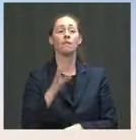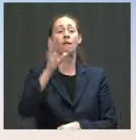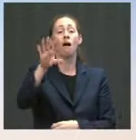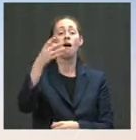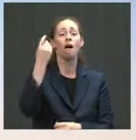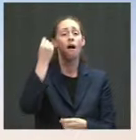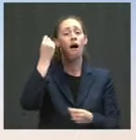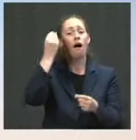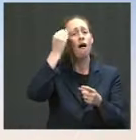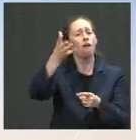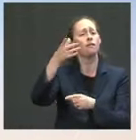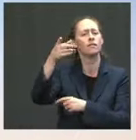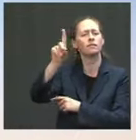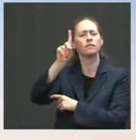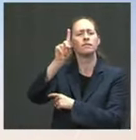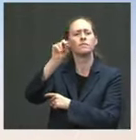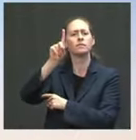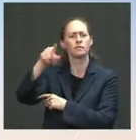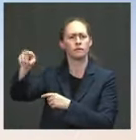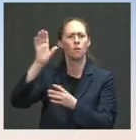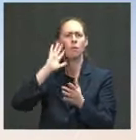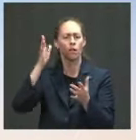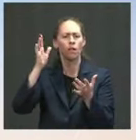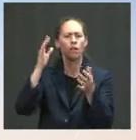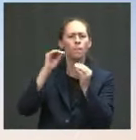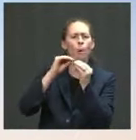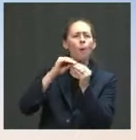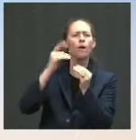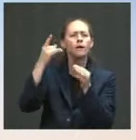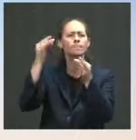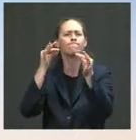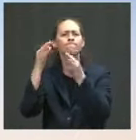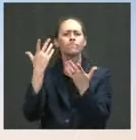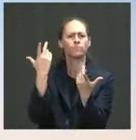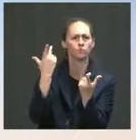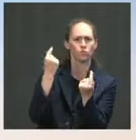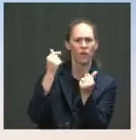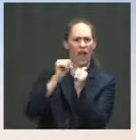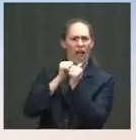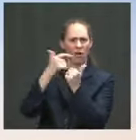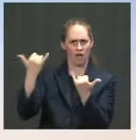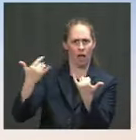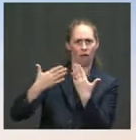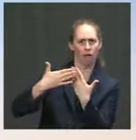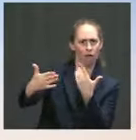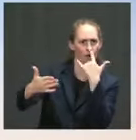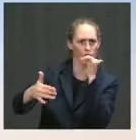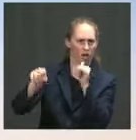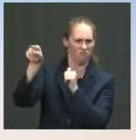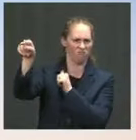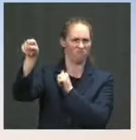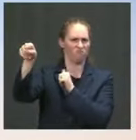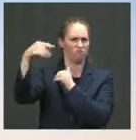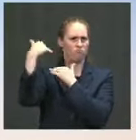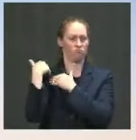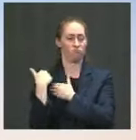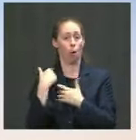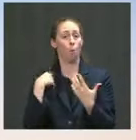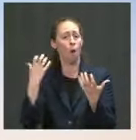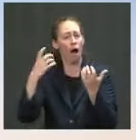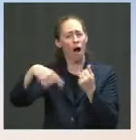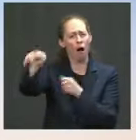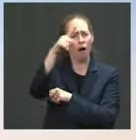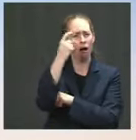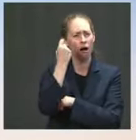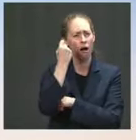put out some information about steps that are being taken. So as we've made consistently clear, commanders on the ground are empowered to make any